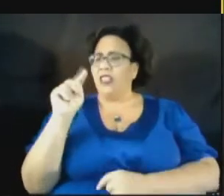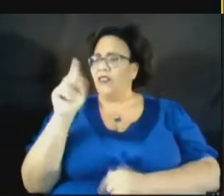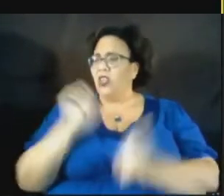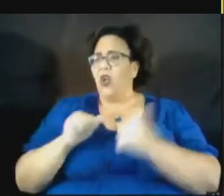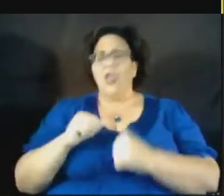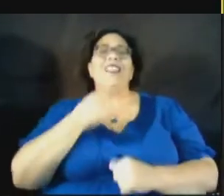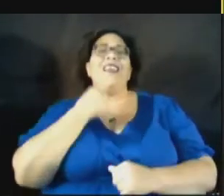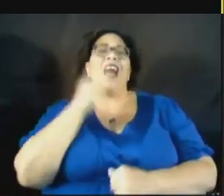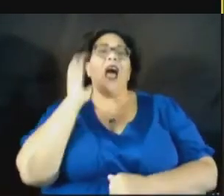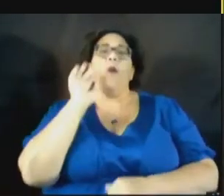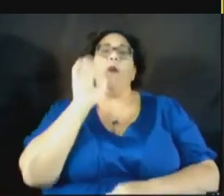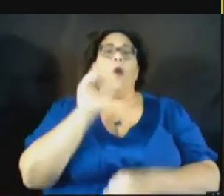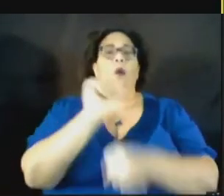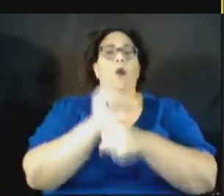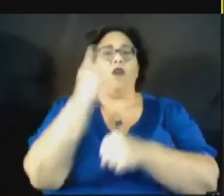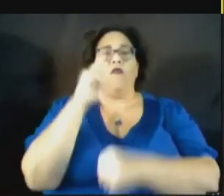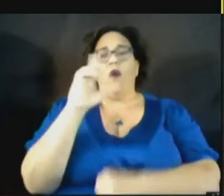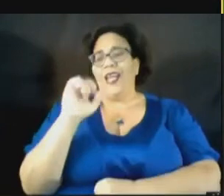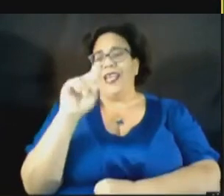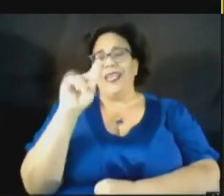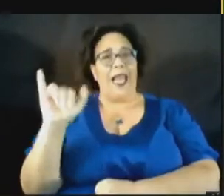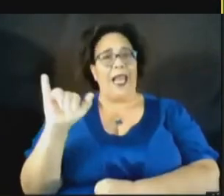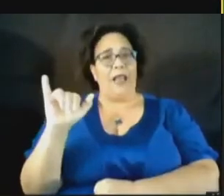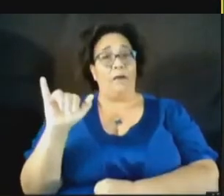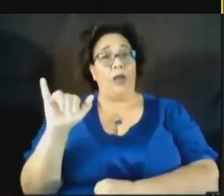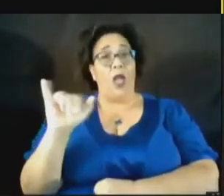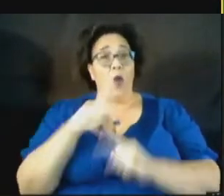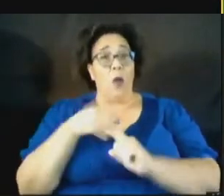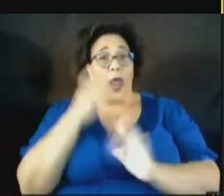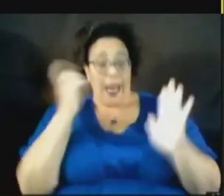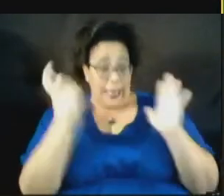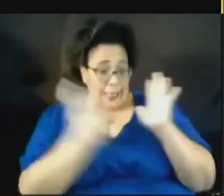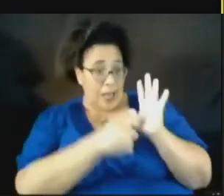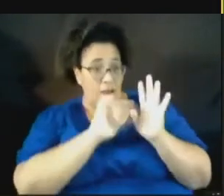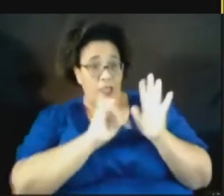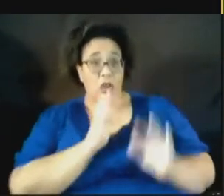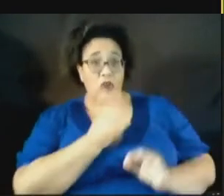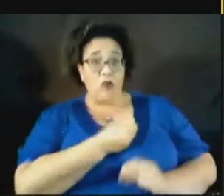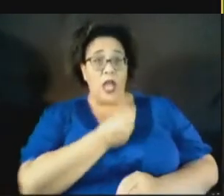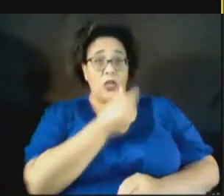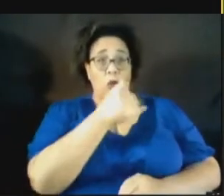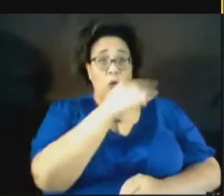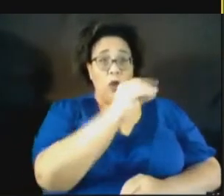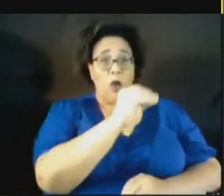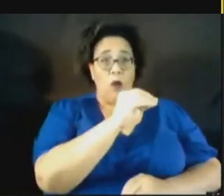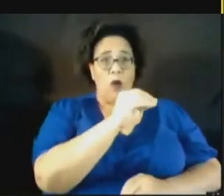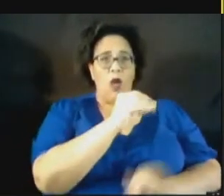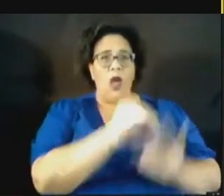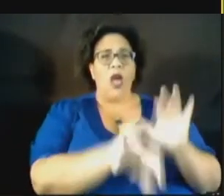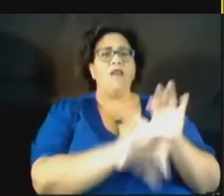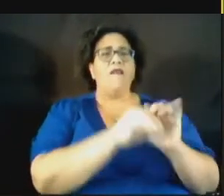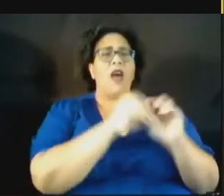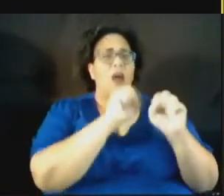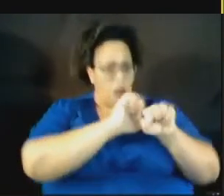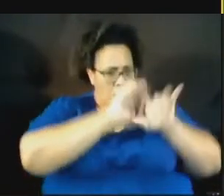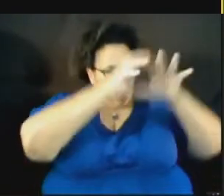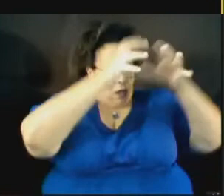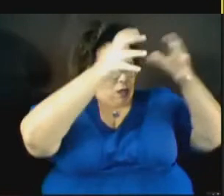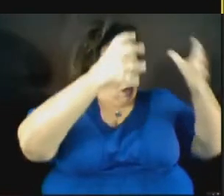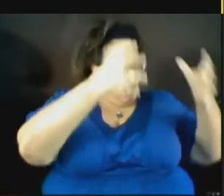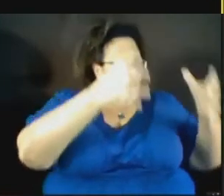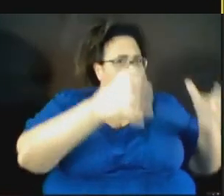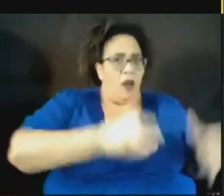And when I discovered the TransGrio, I discovered a treasure trove of Black trans history.